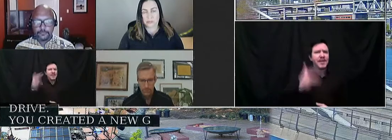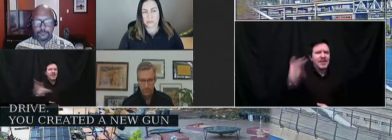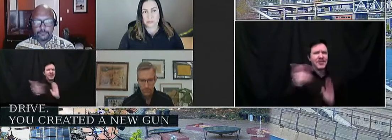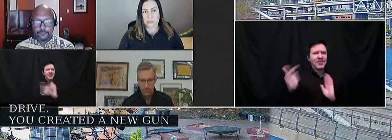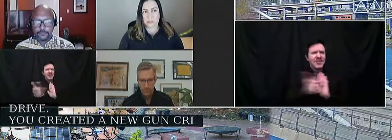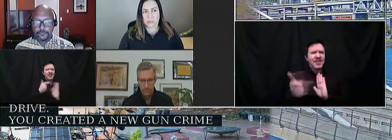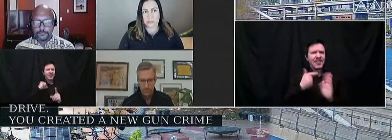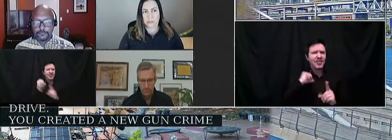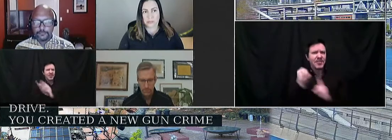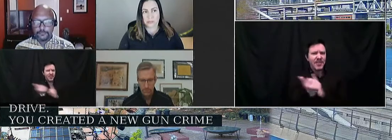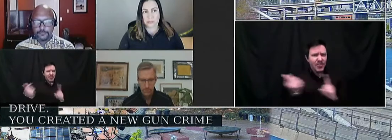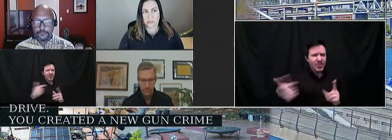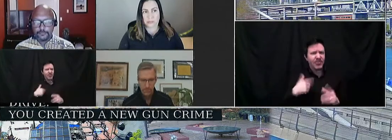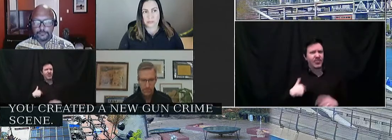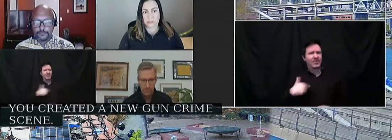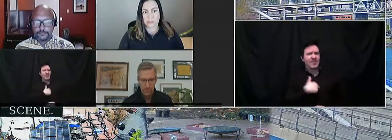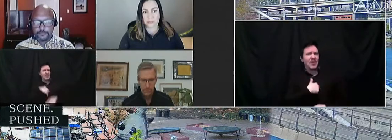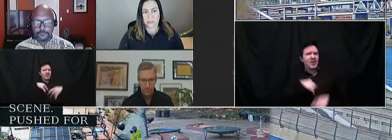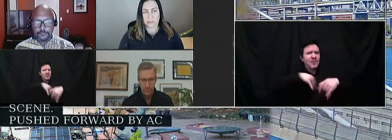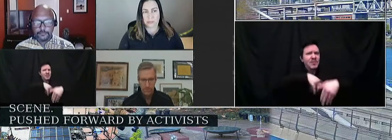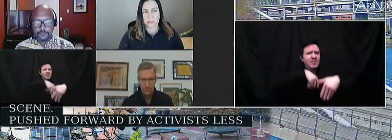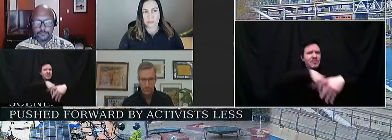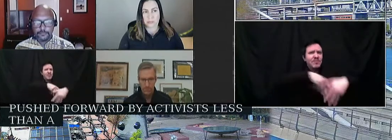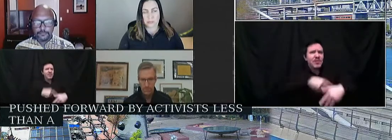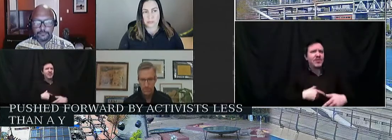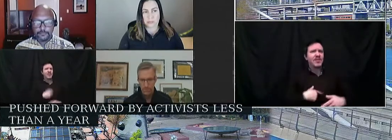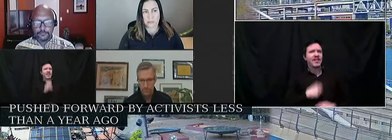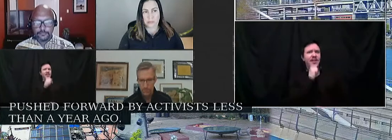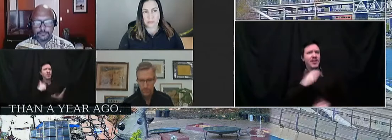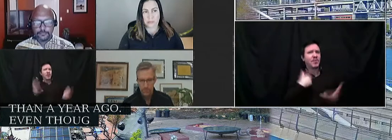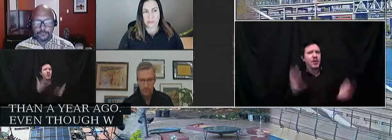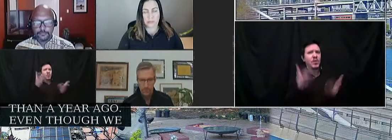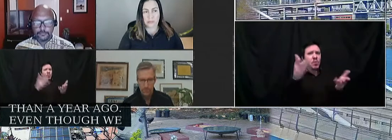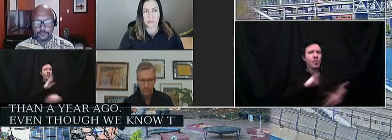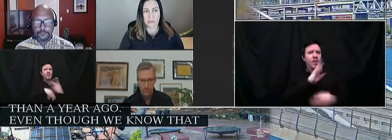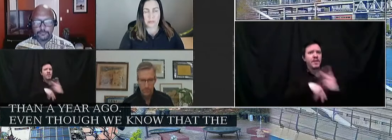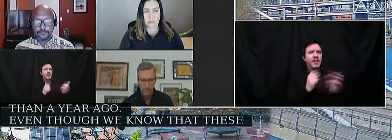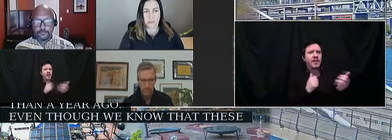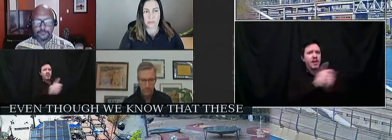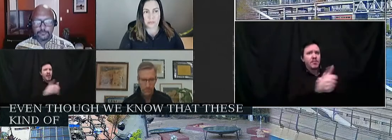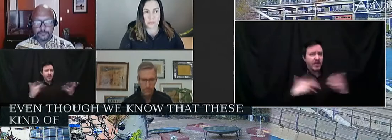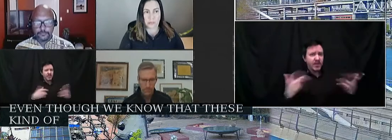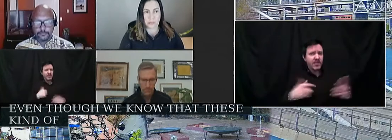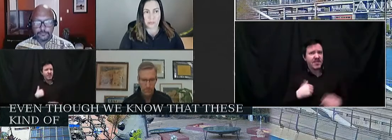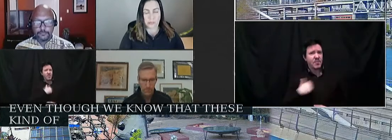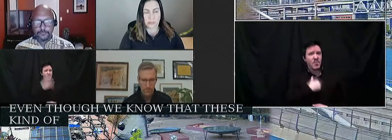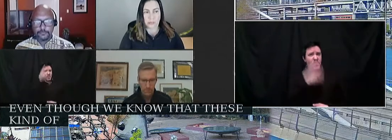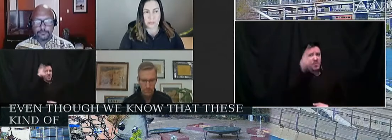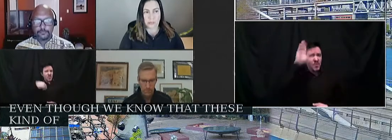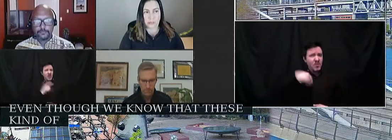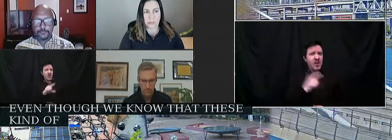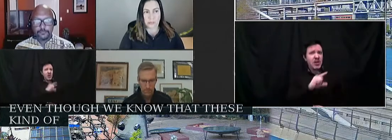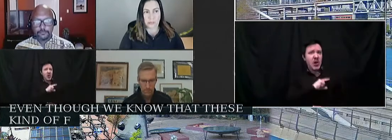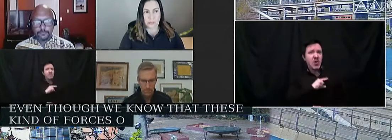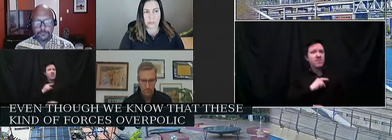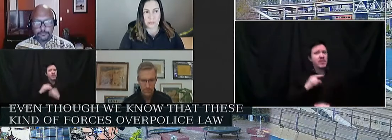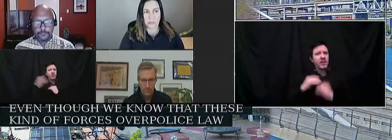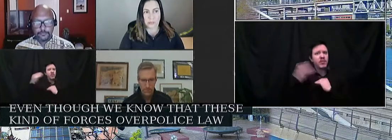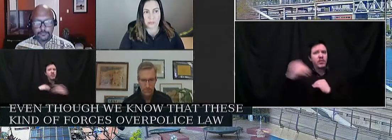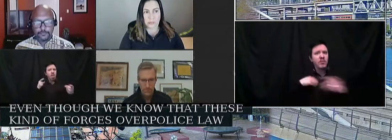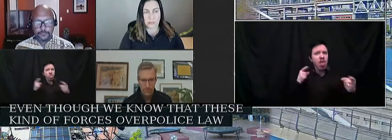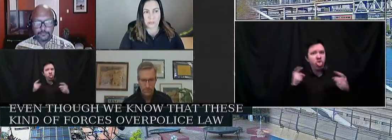pushed forward by activists less than a year ago, even though we know that these kind of forces overpolice Black communities. That's why the GVRT